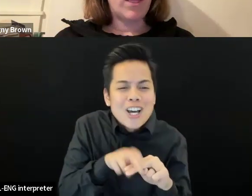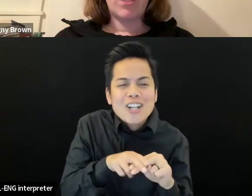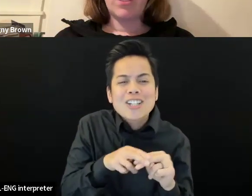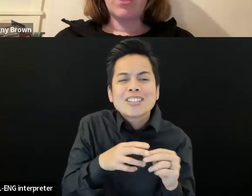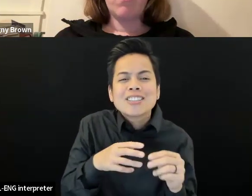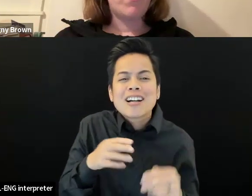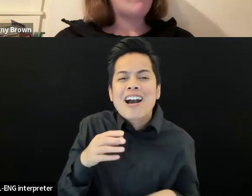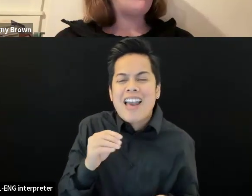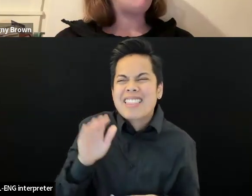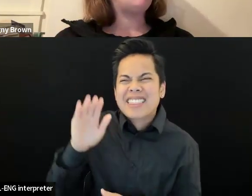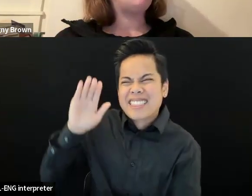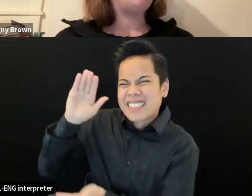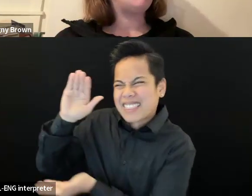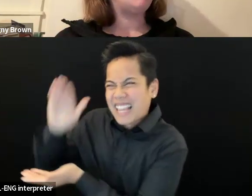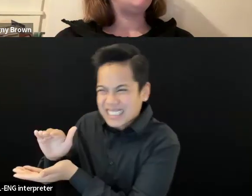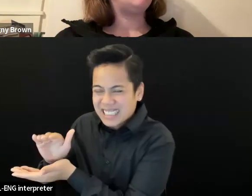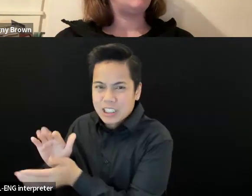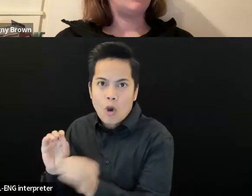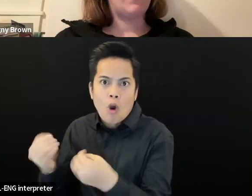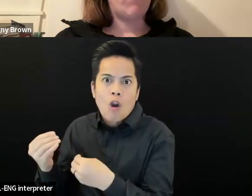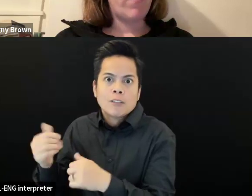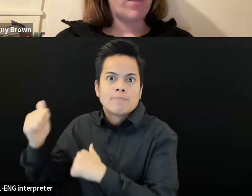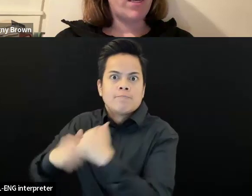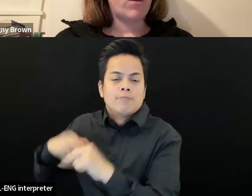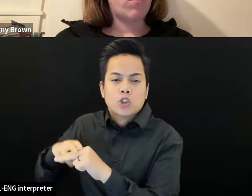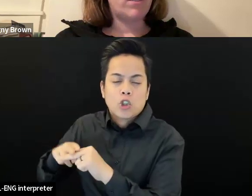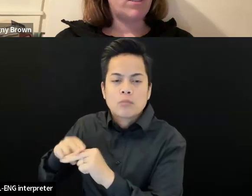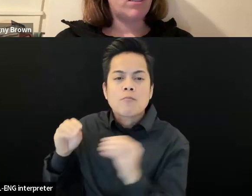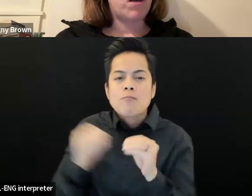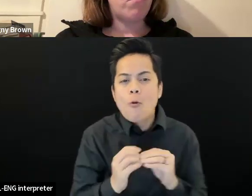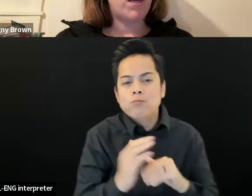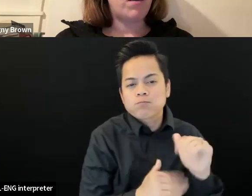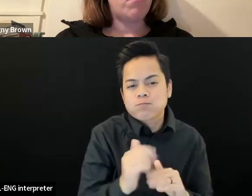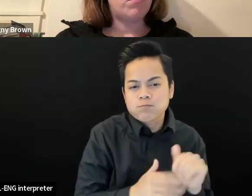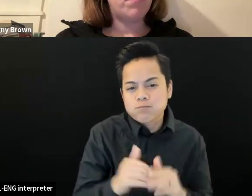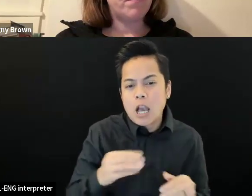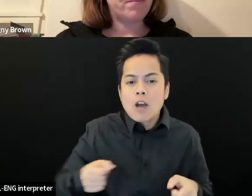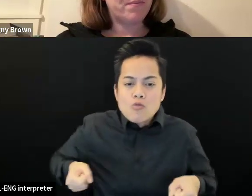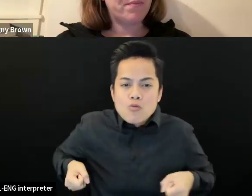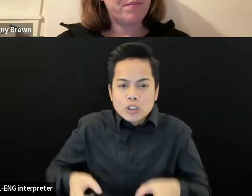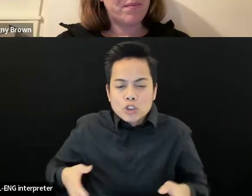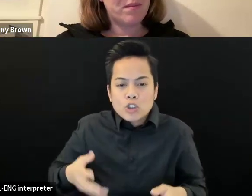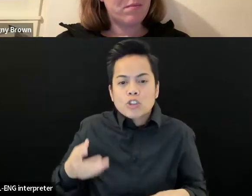So I think we might wait for another minute to see if we have any other questions pop up.